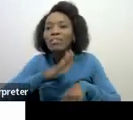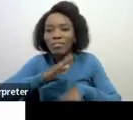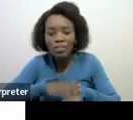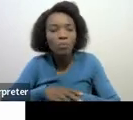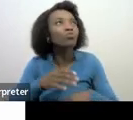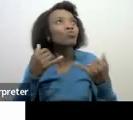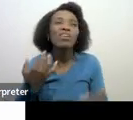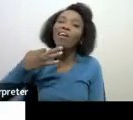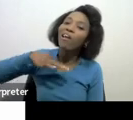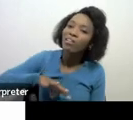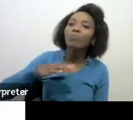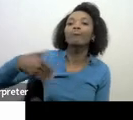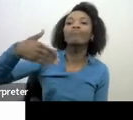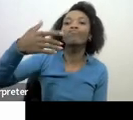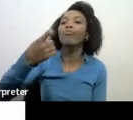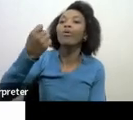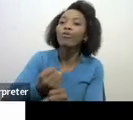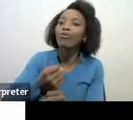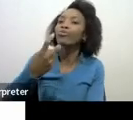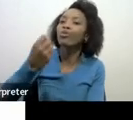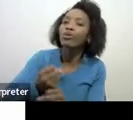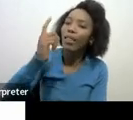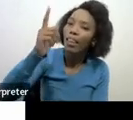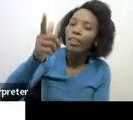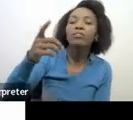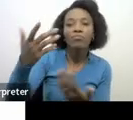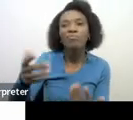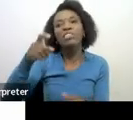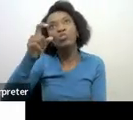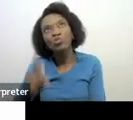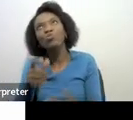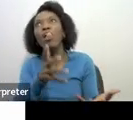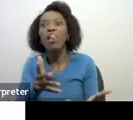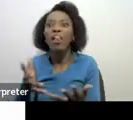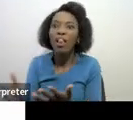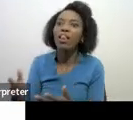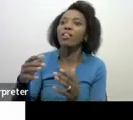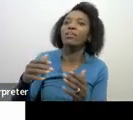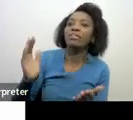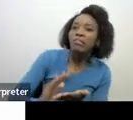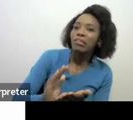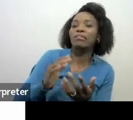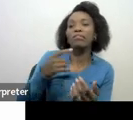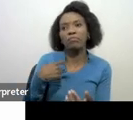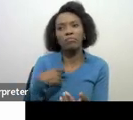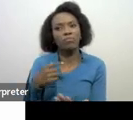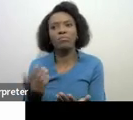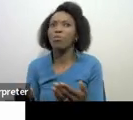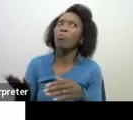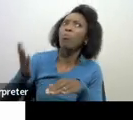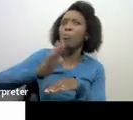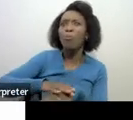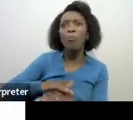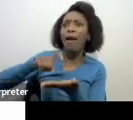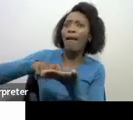income then after a year or two you can come back and say by the way I should have regularized my deductions I have been over claimed expenses that